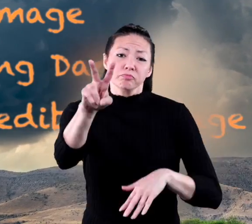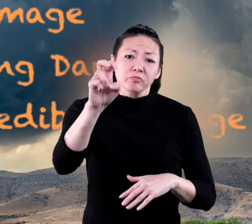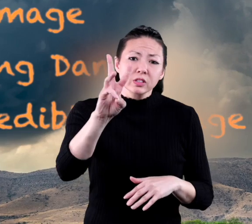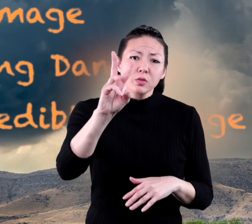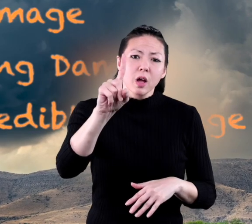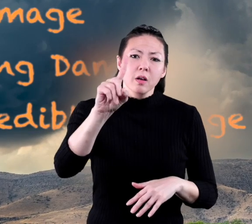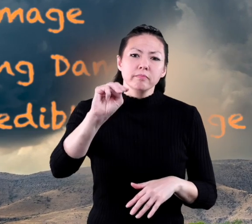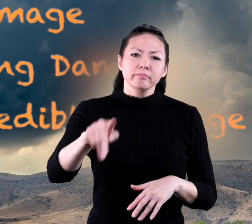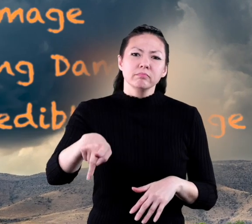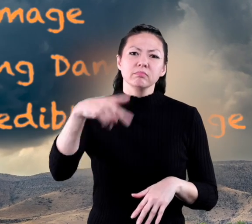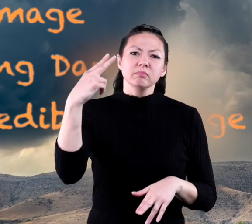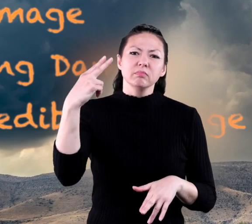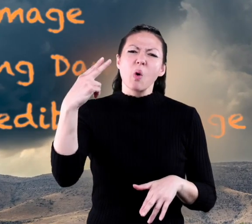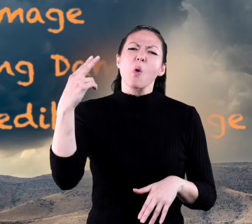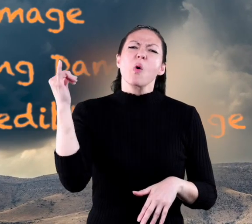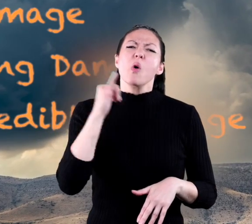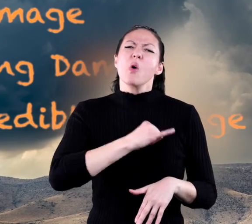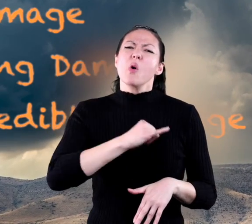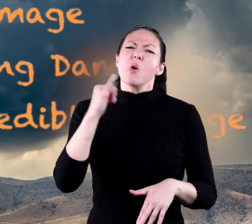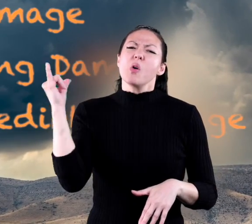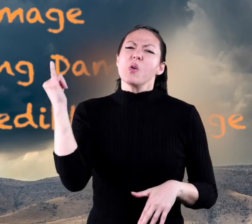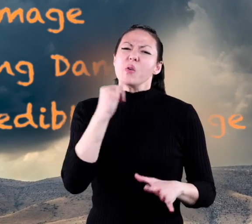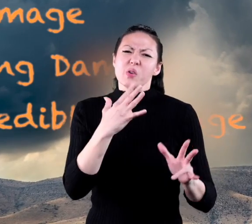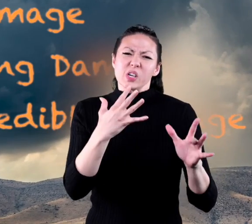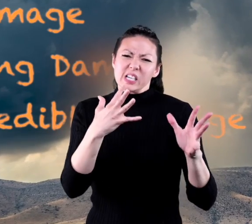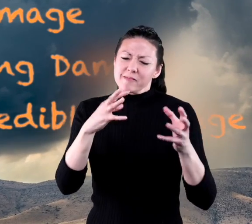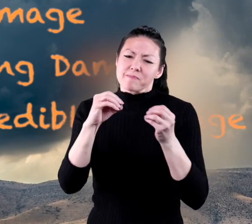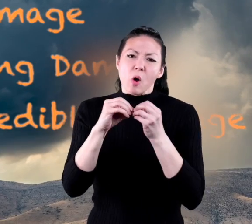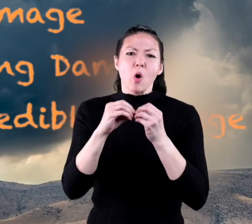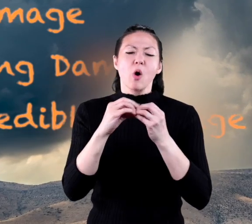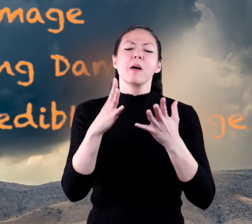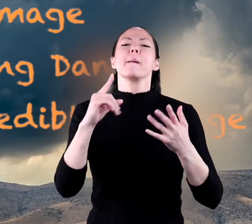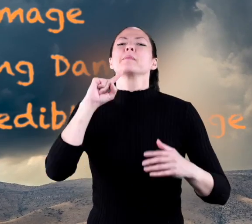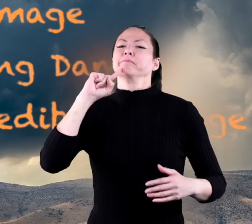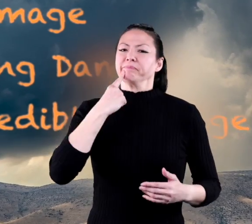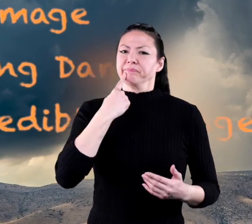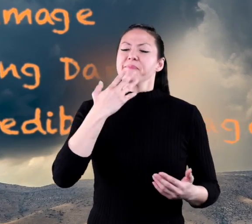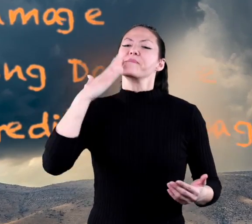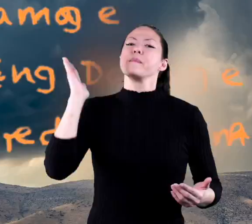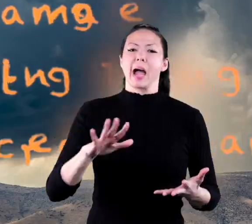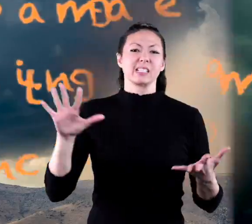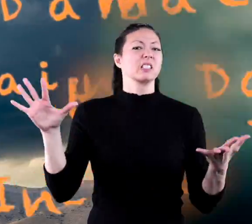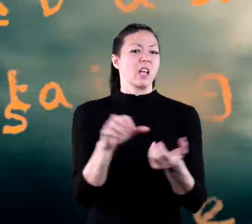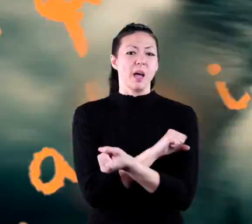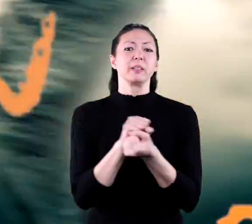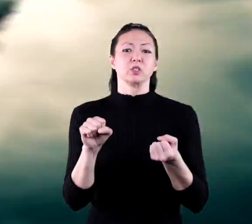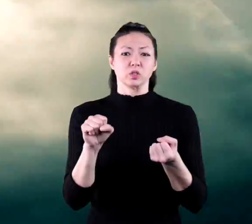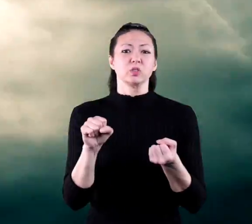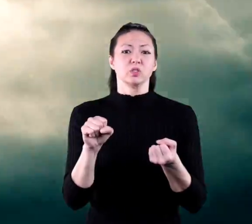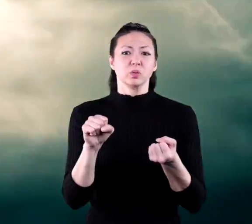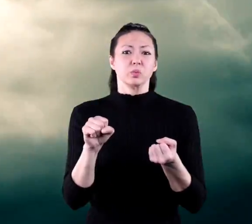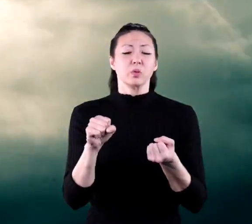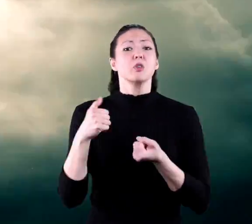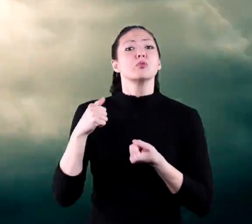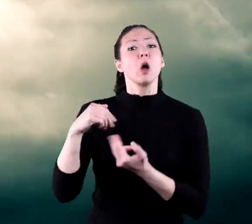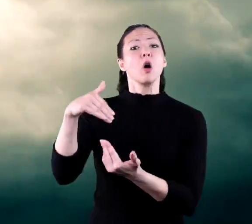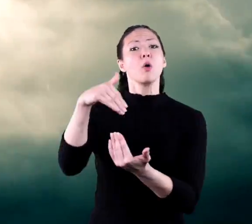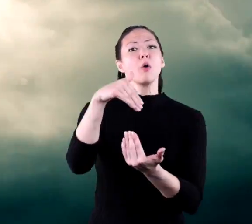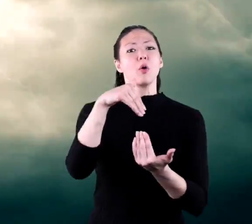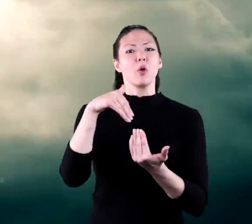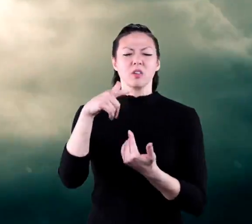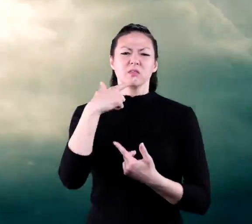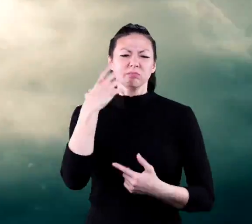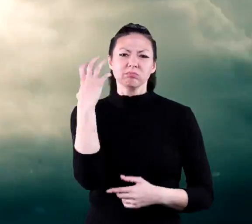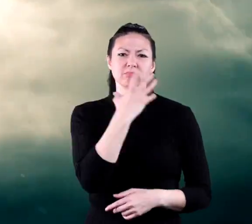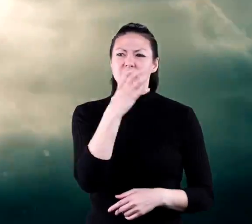261 mph, causing incredible damage. A tornado is an amazing